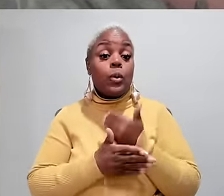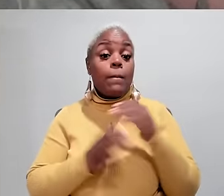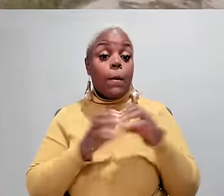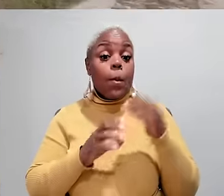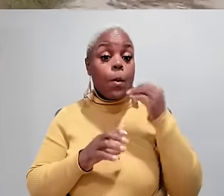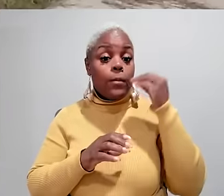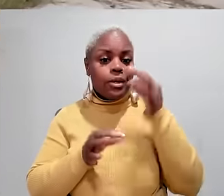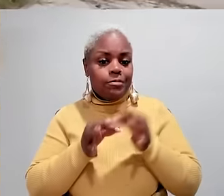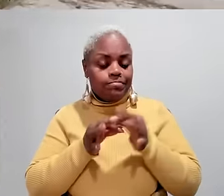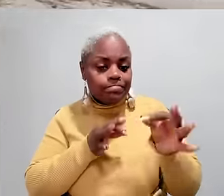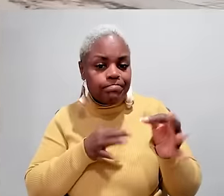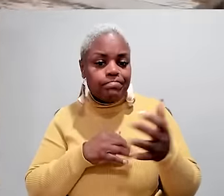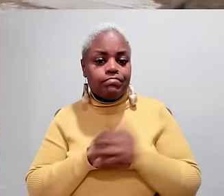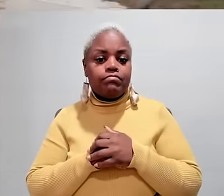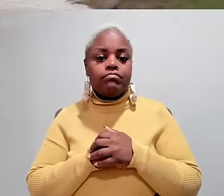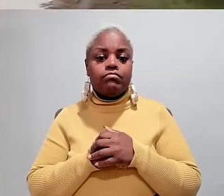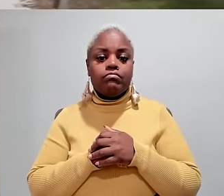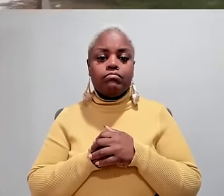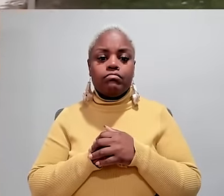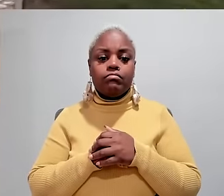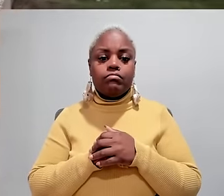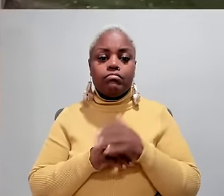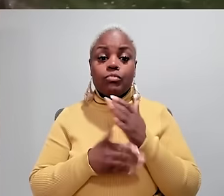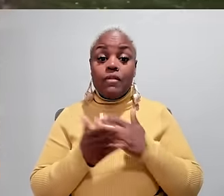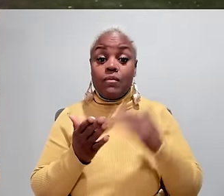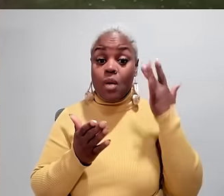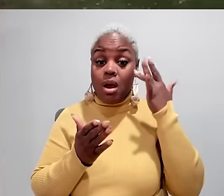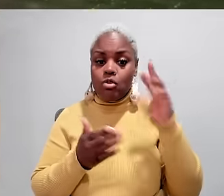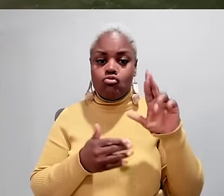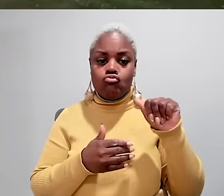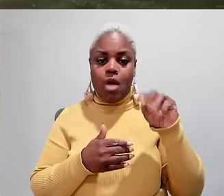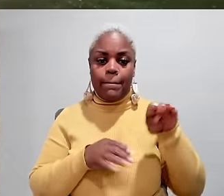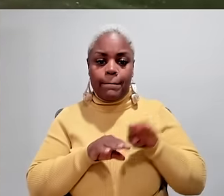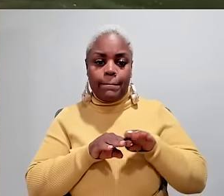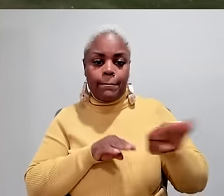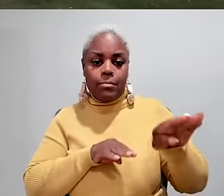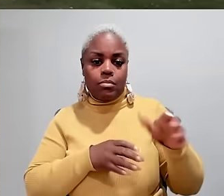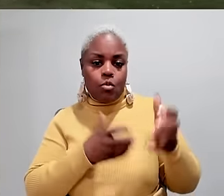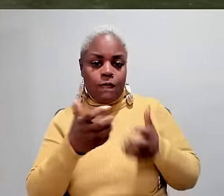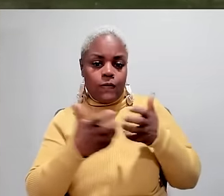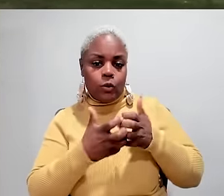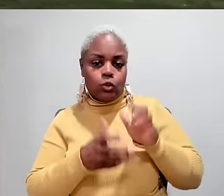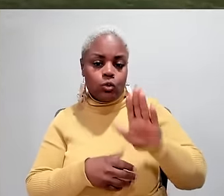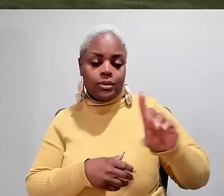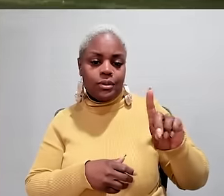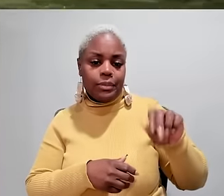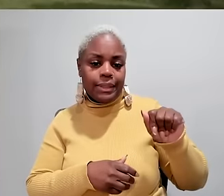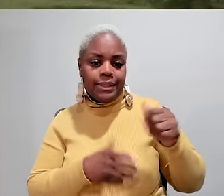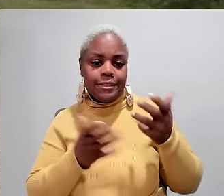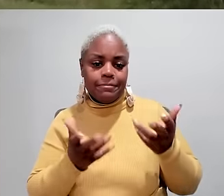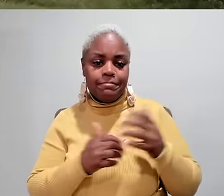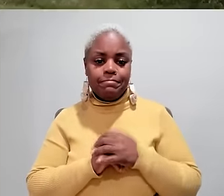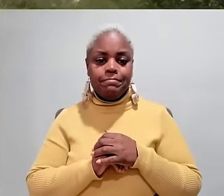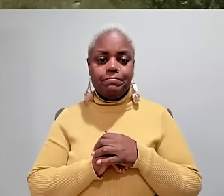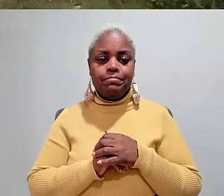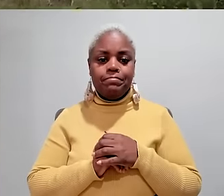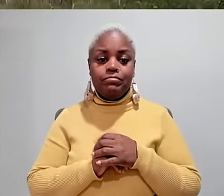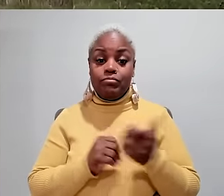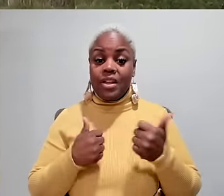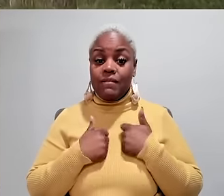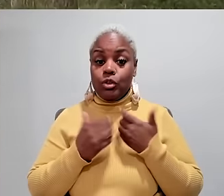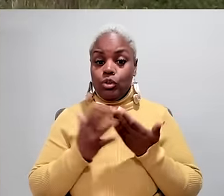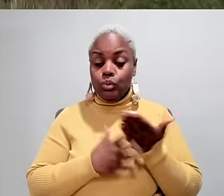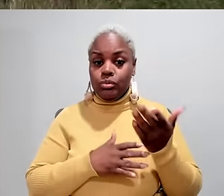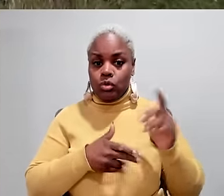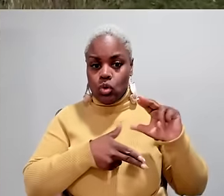to live. Bitzinger's new mobile home was delayed in part because it needed a ramp and other modifications